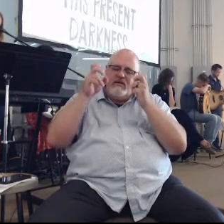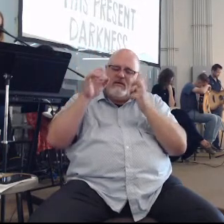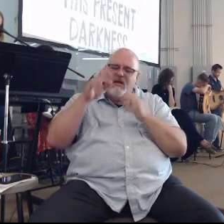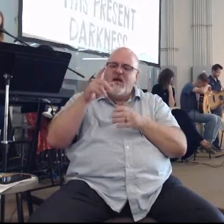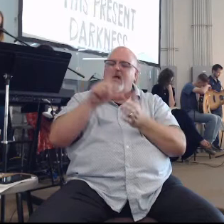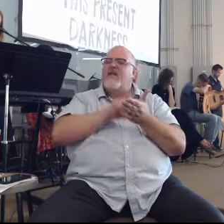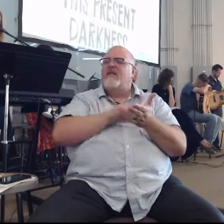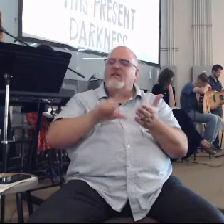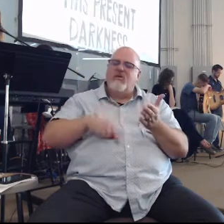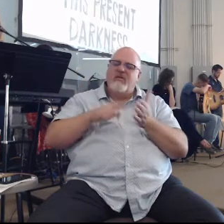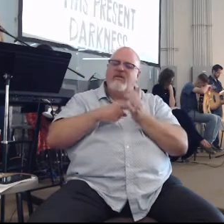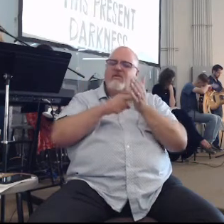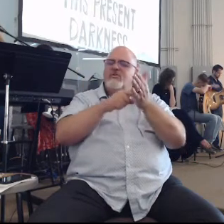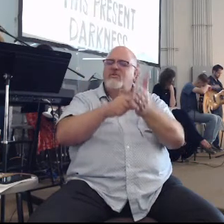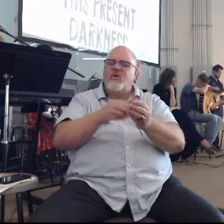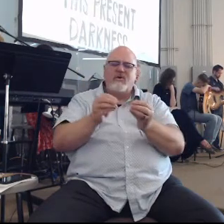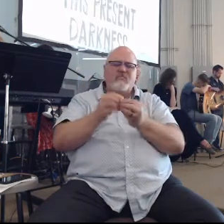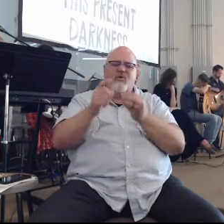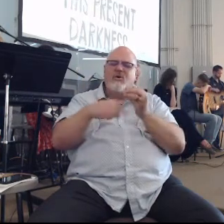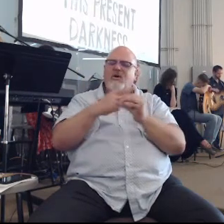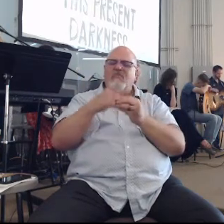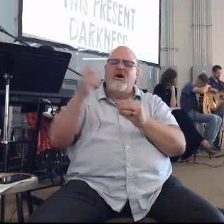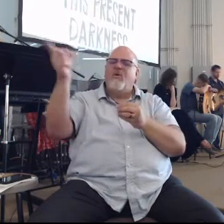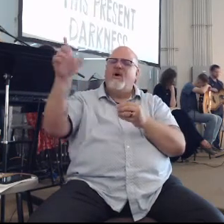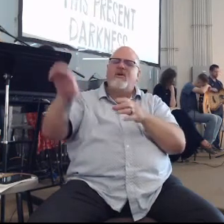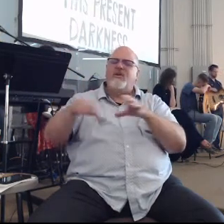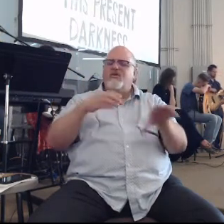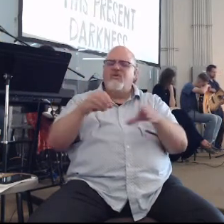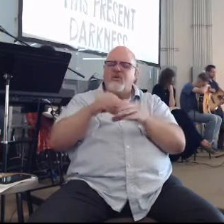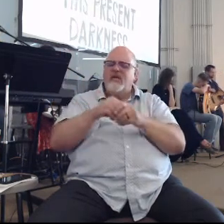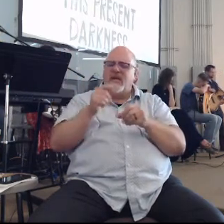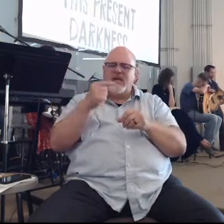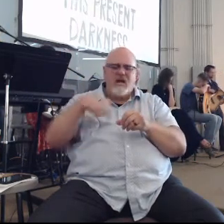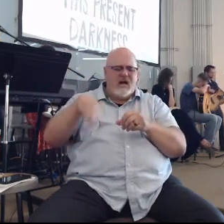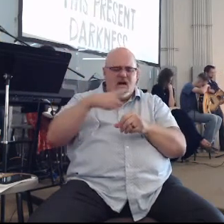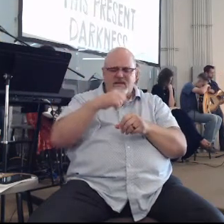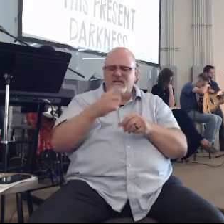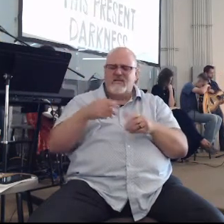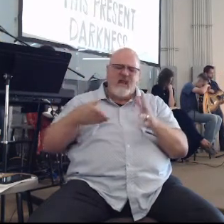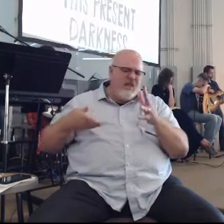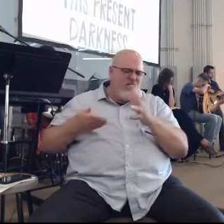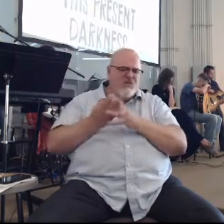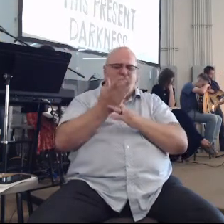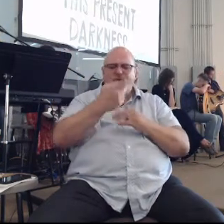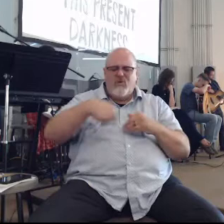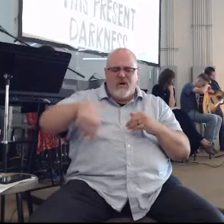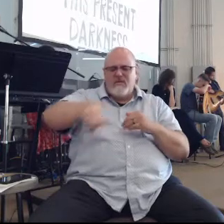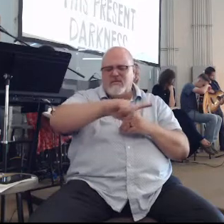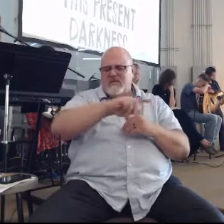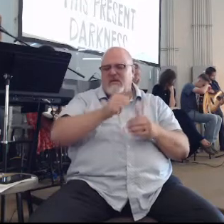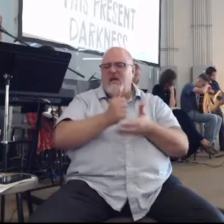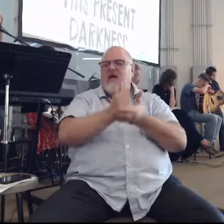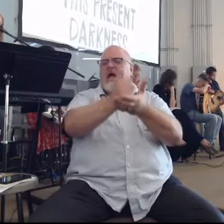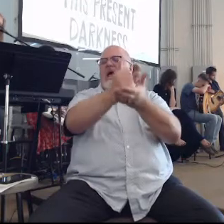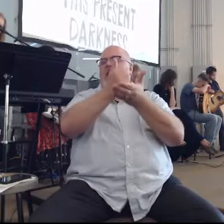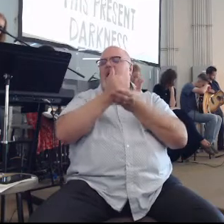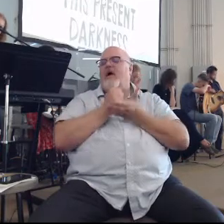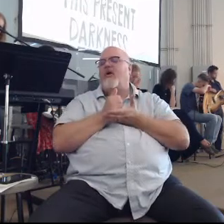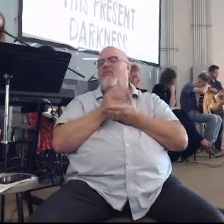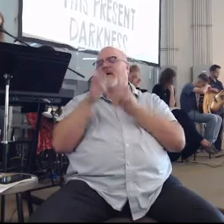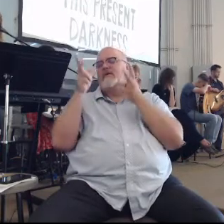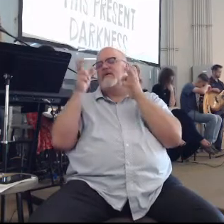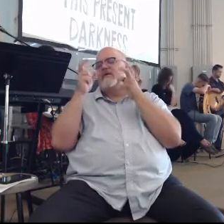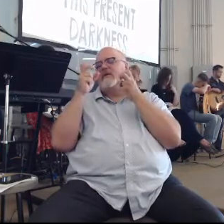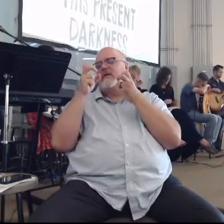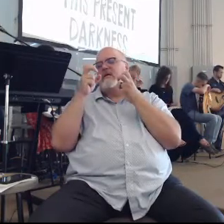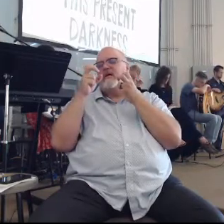Lord, you would show us more about what it is that you're doing in us and what you want to do through us. Lord, help us to listen. Help us to